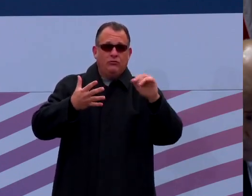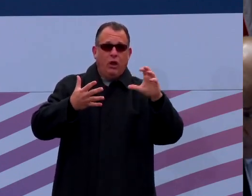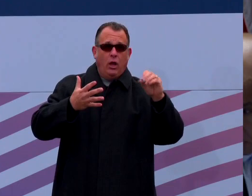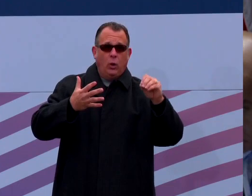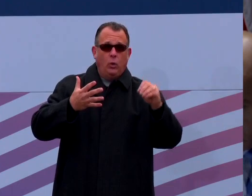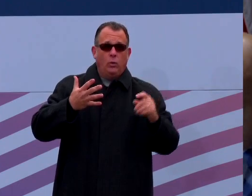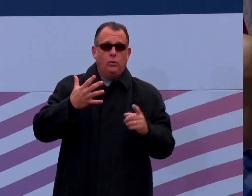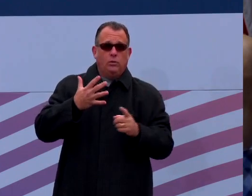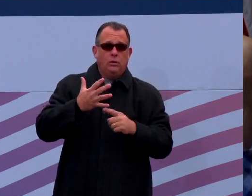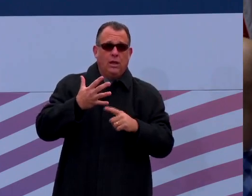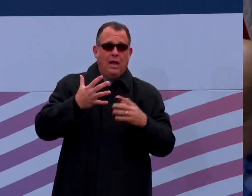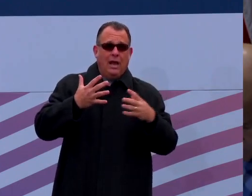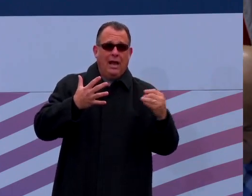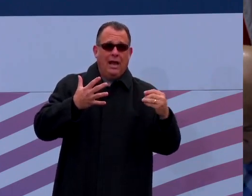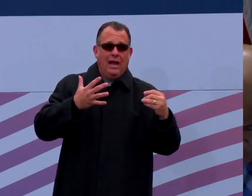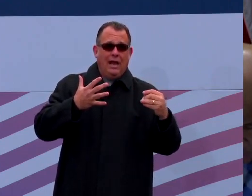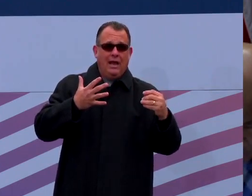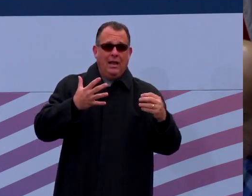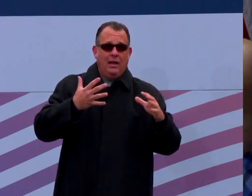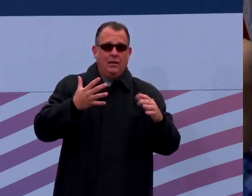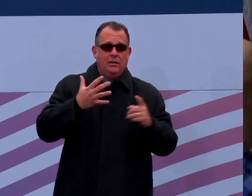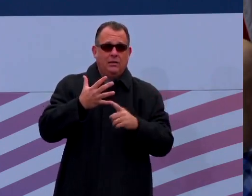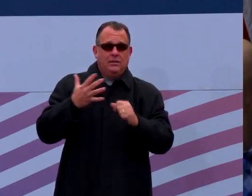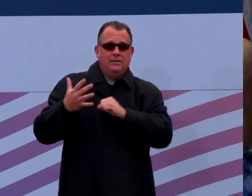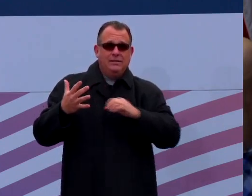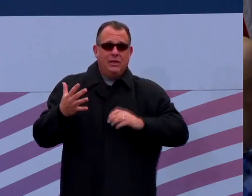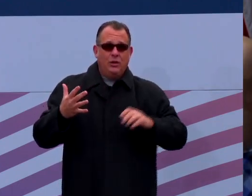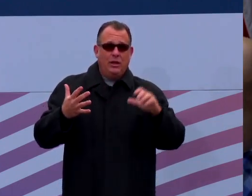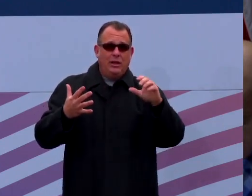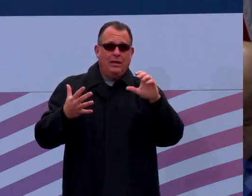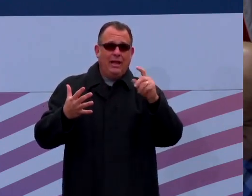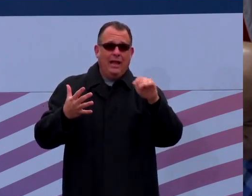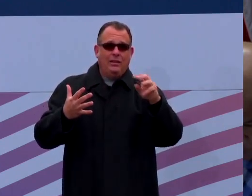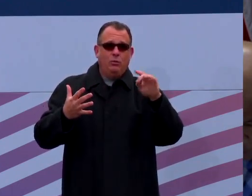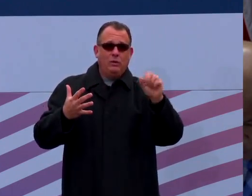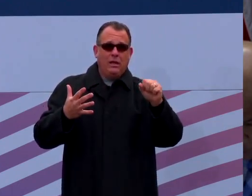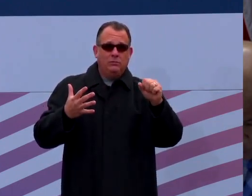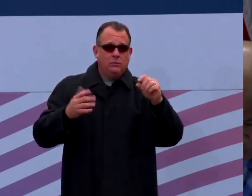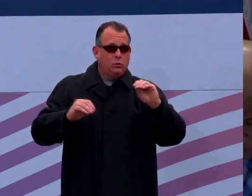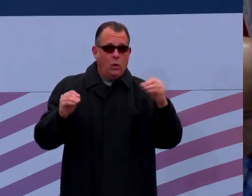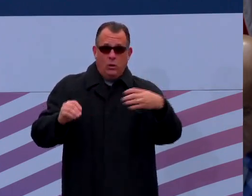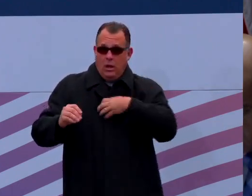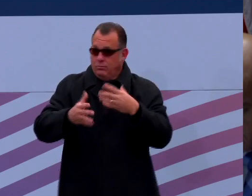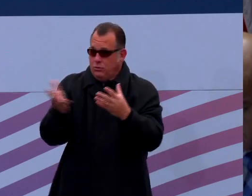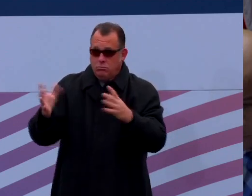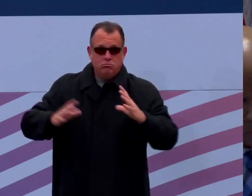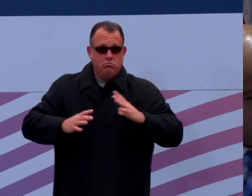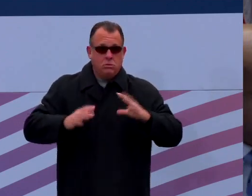Costa requests legislative leaves for Senator Anthony Williams. Without objection, those leaves will be granted.